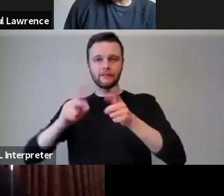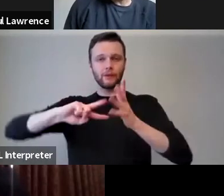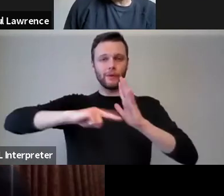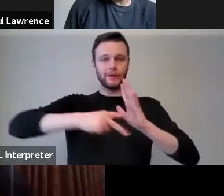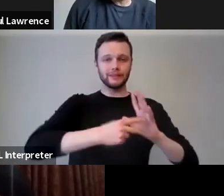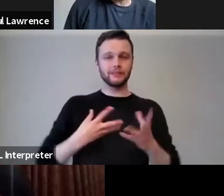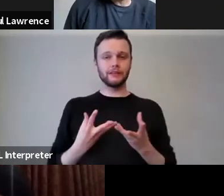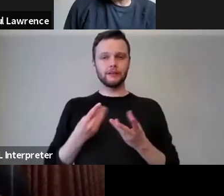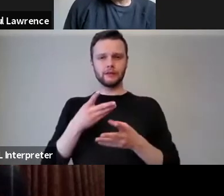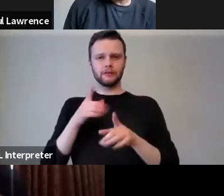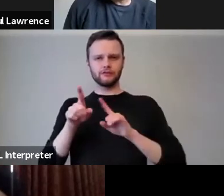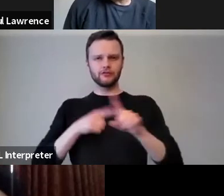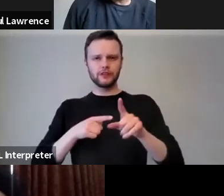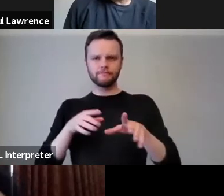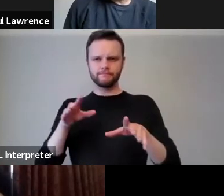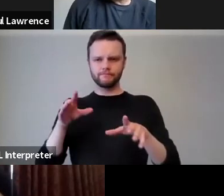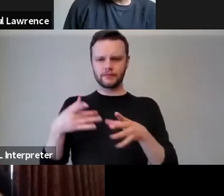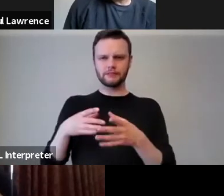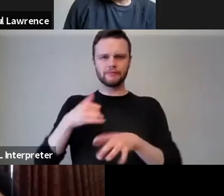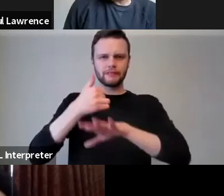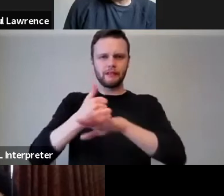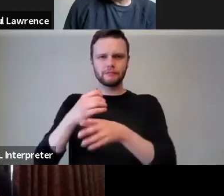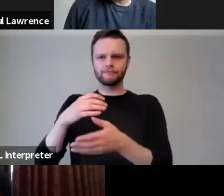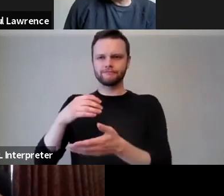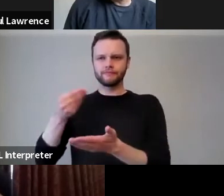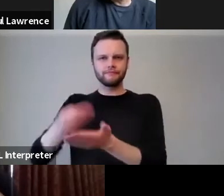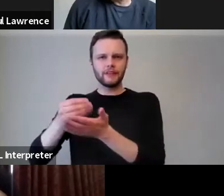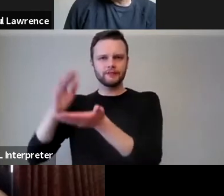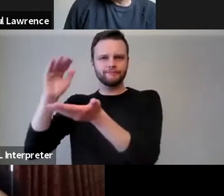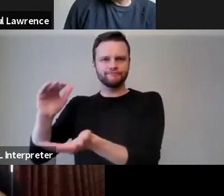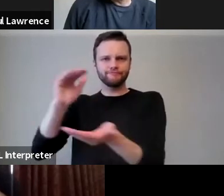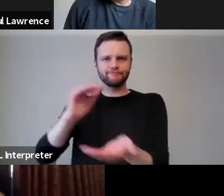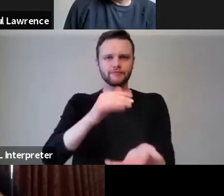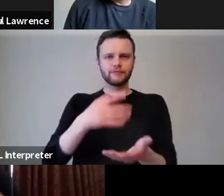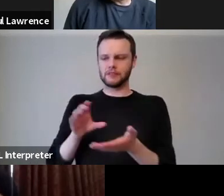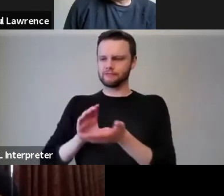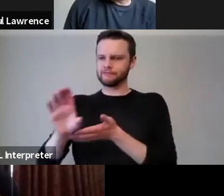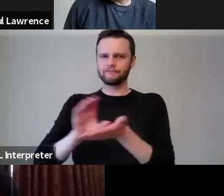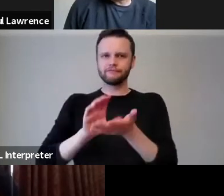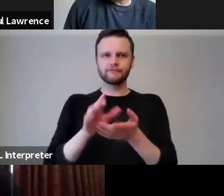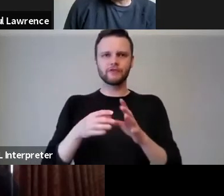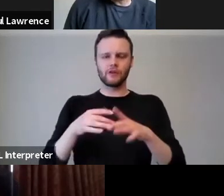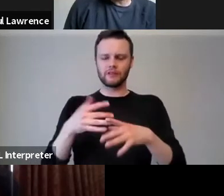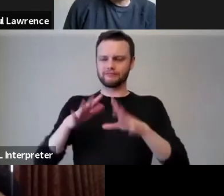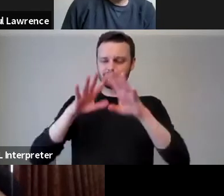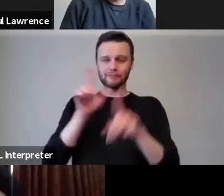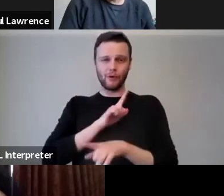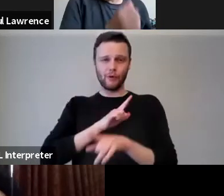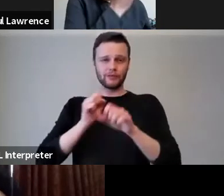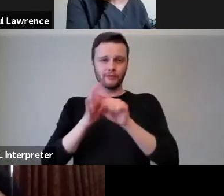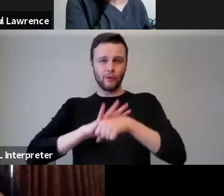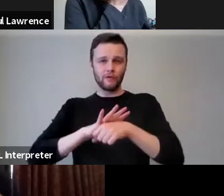of getting together pots of cash relief for communities who have been suffering across the world in relation to this COVID-19,